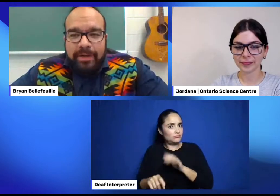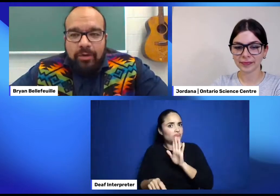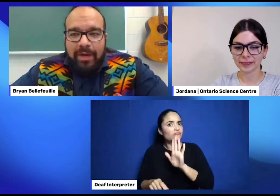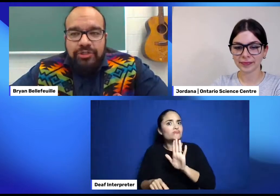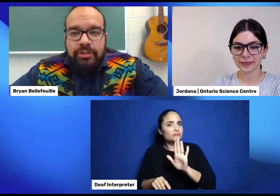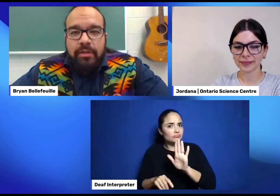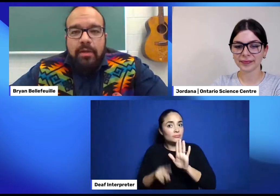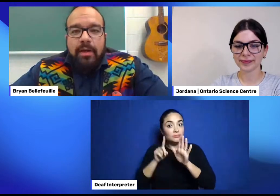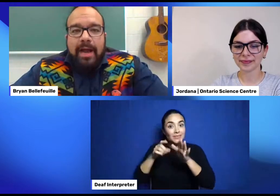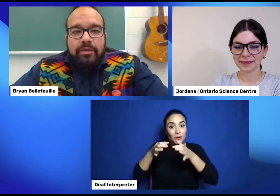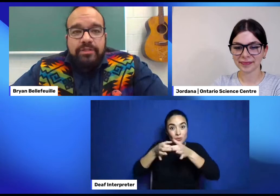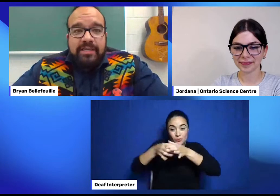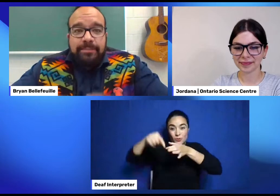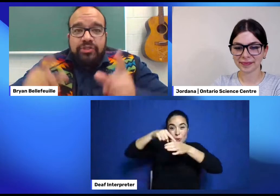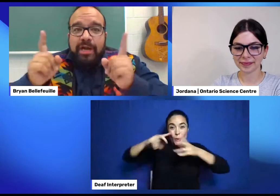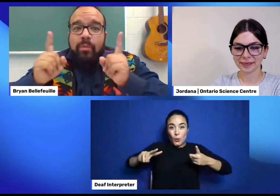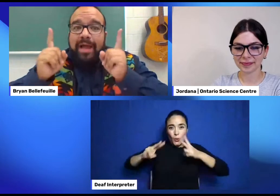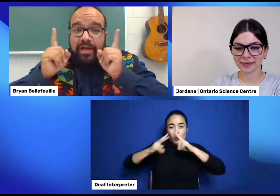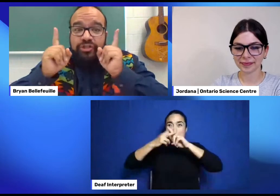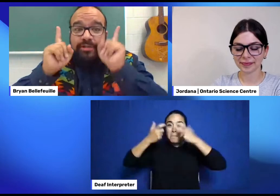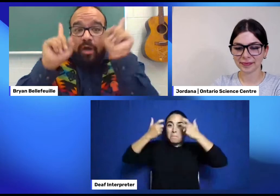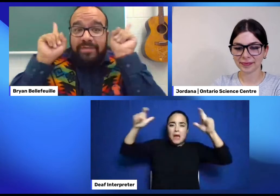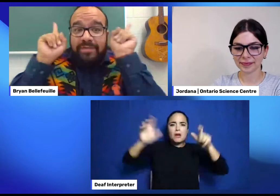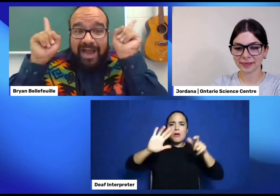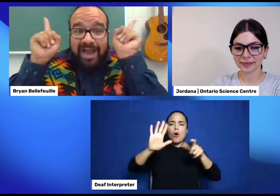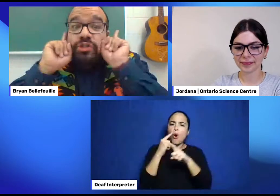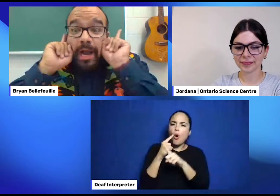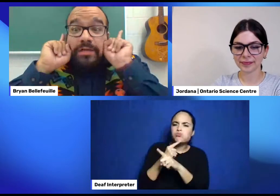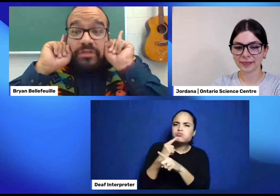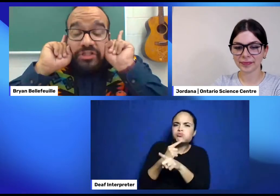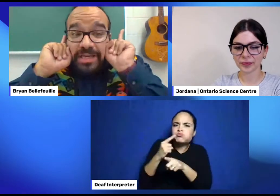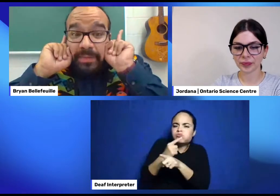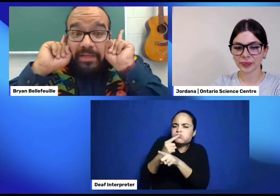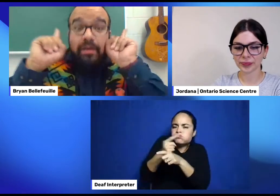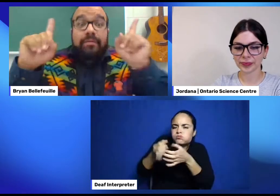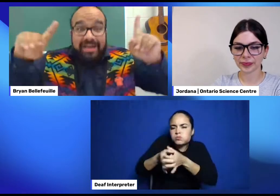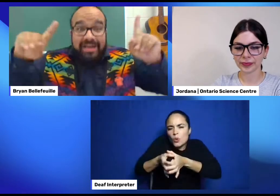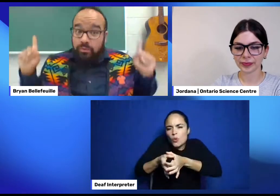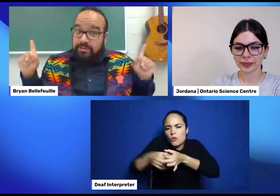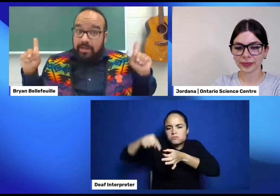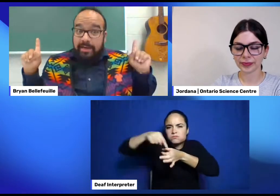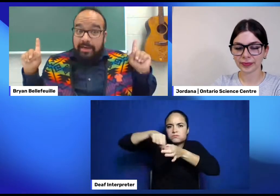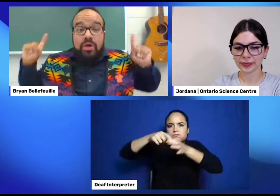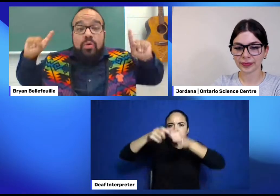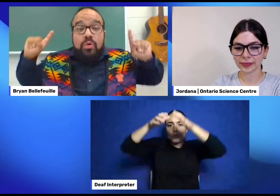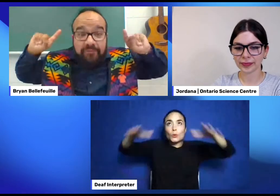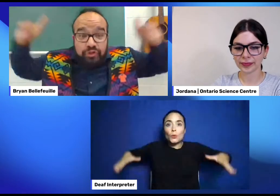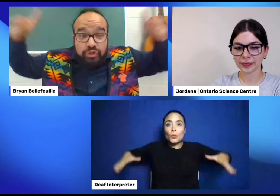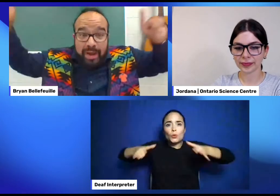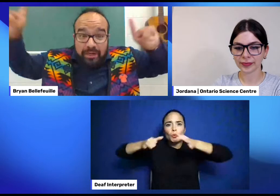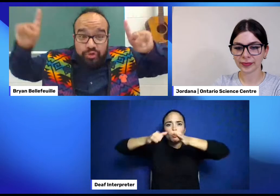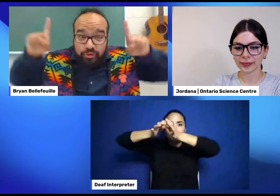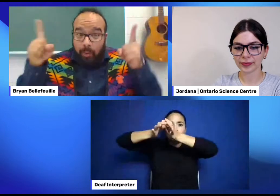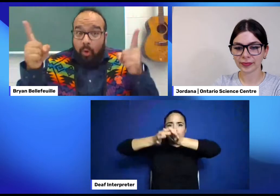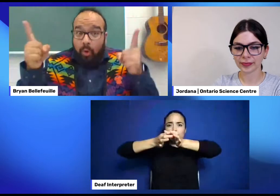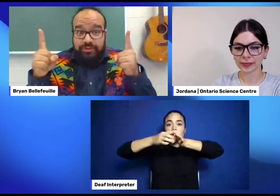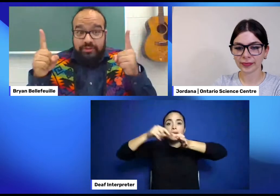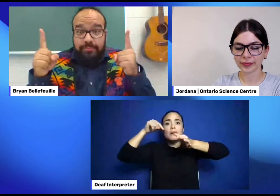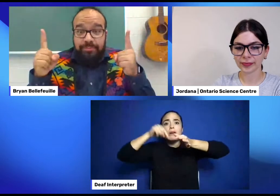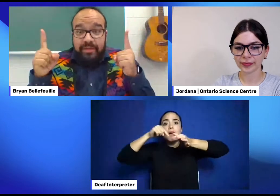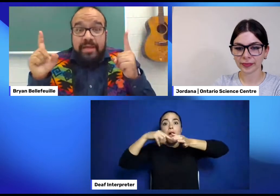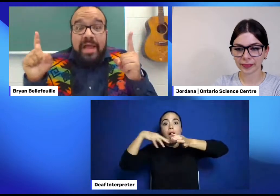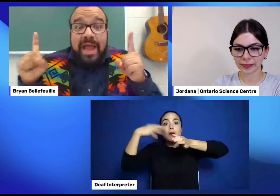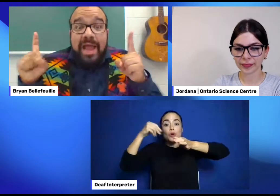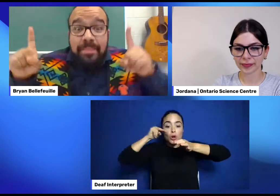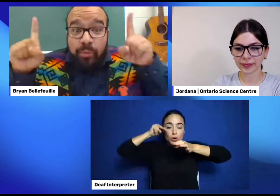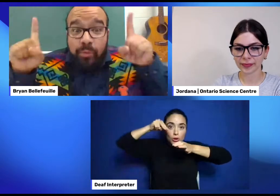That's a great question. How does it keep us dry? Well, actually. On the outside of a teepee. On the outside. We have two extra poles.